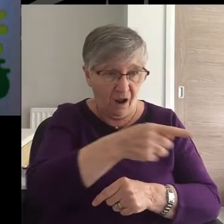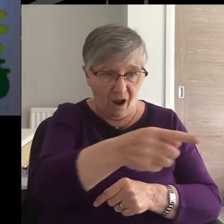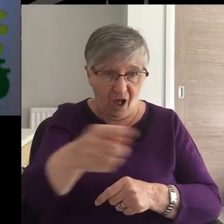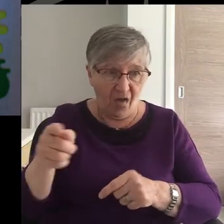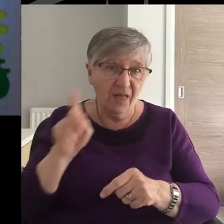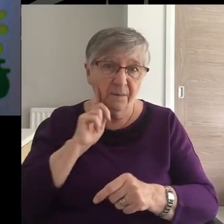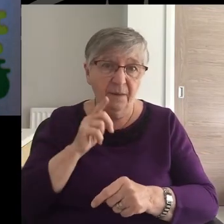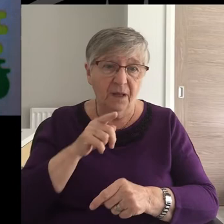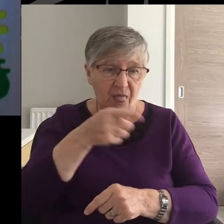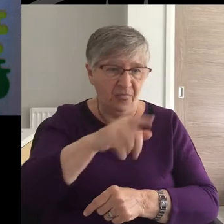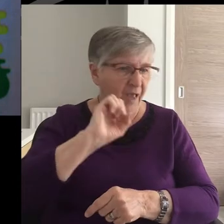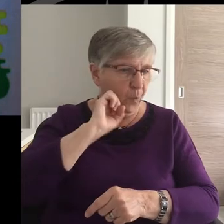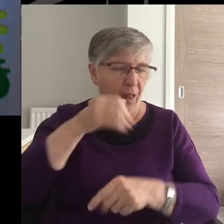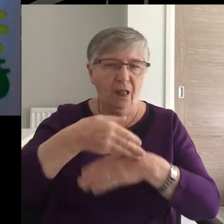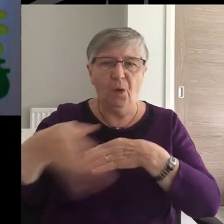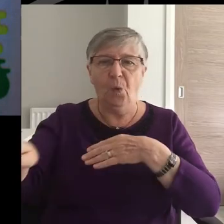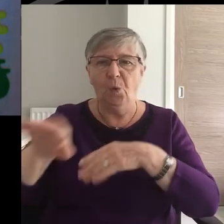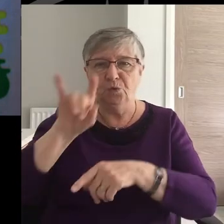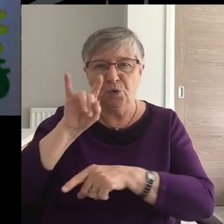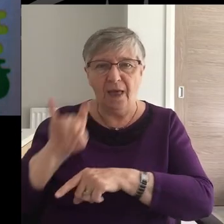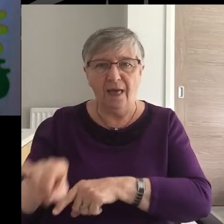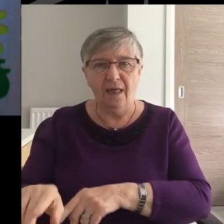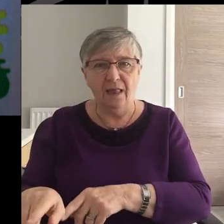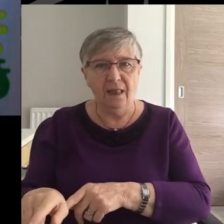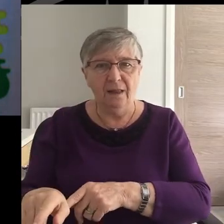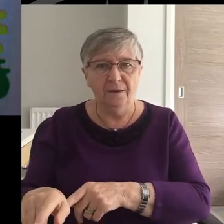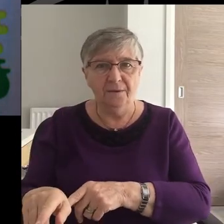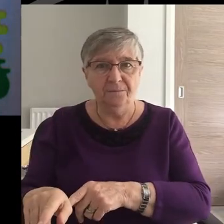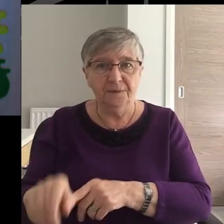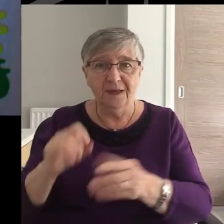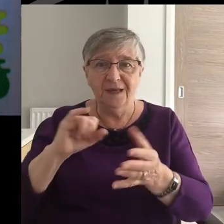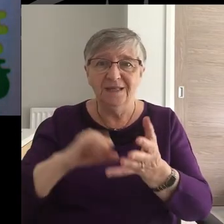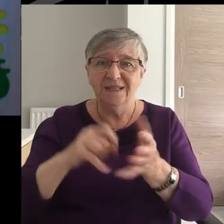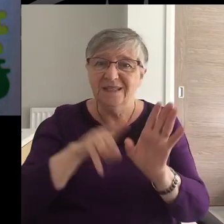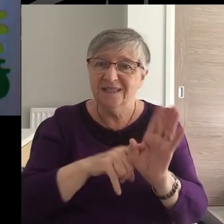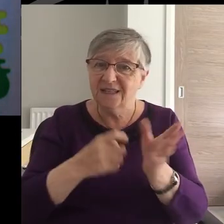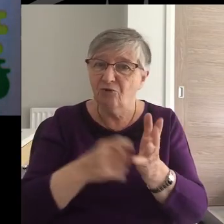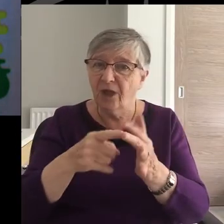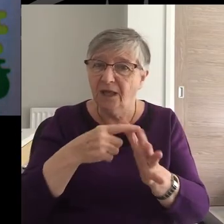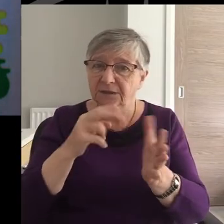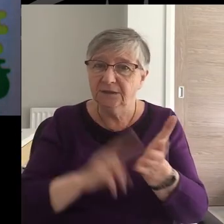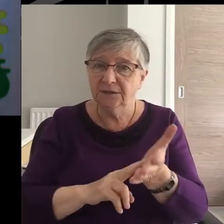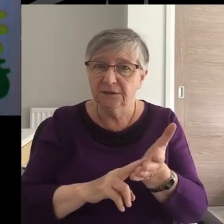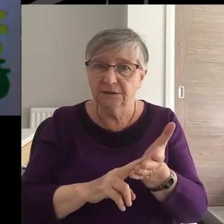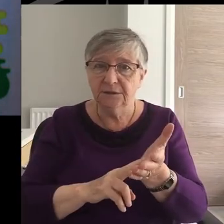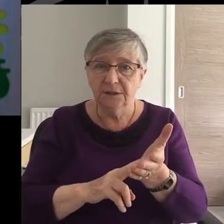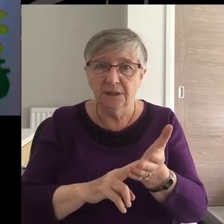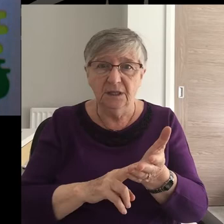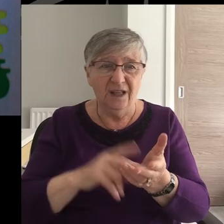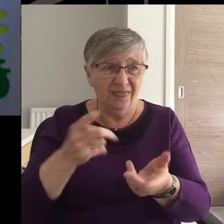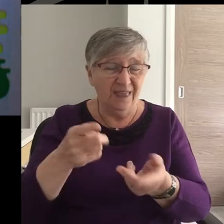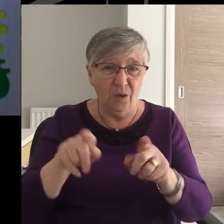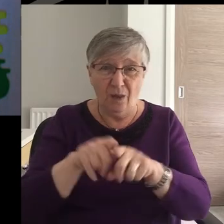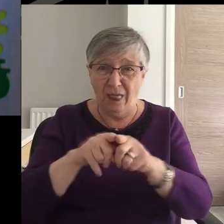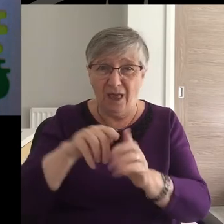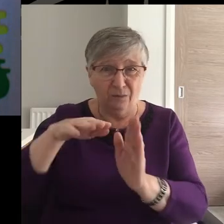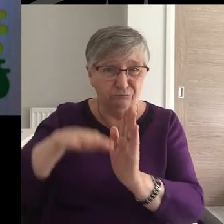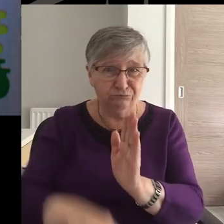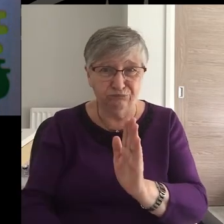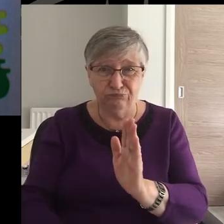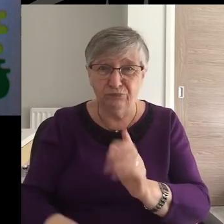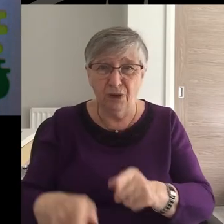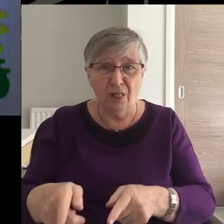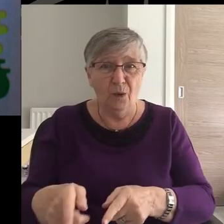be fuel for the fires of hell. The Scythians were notorious as the lowest of the